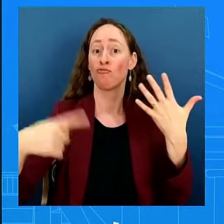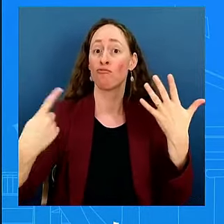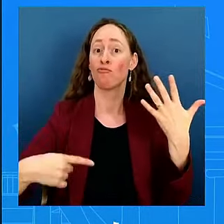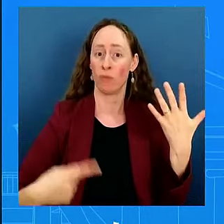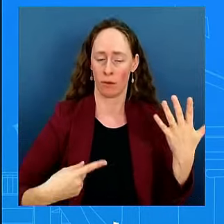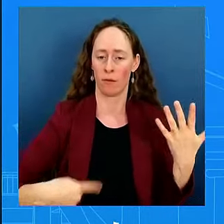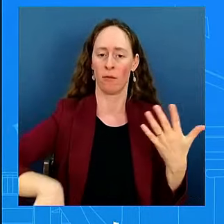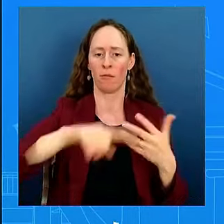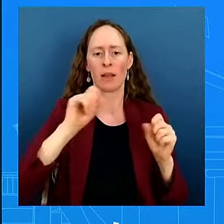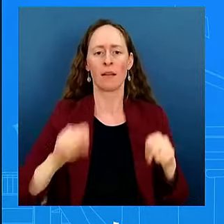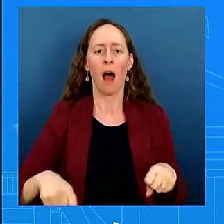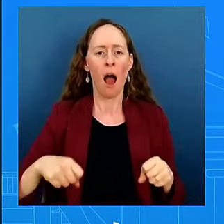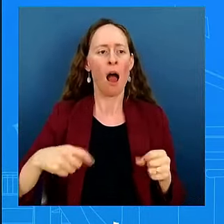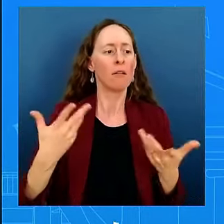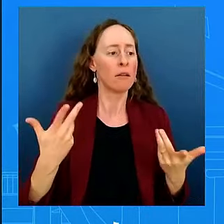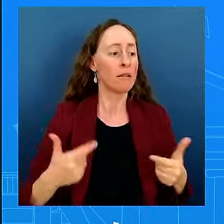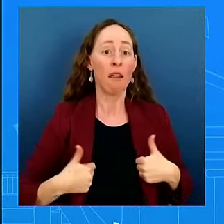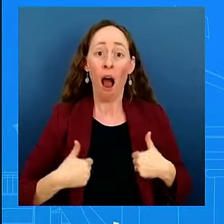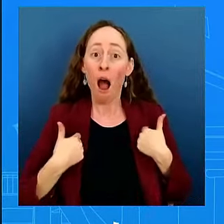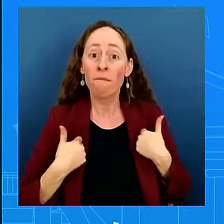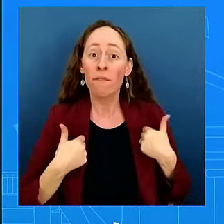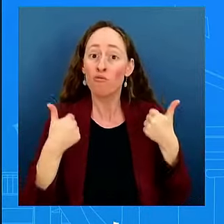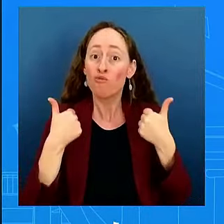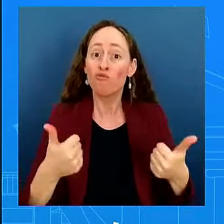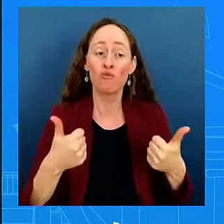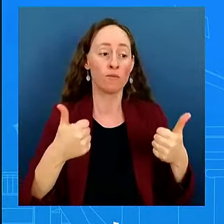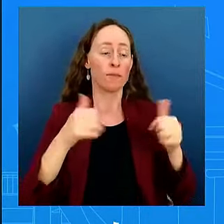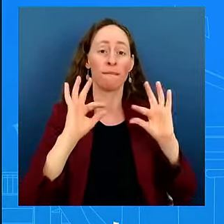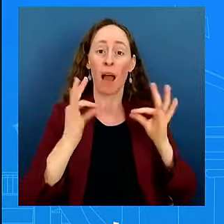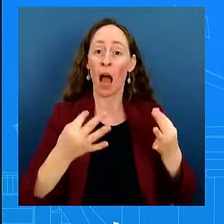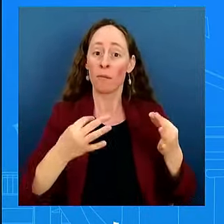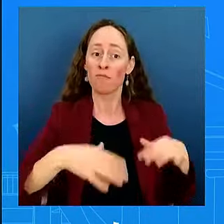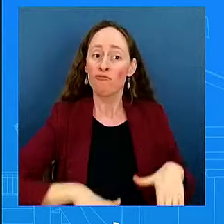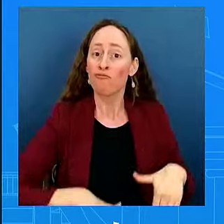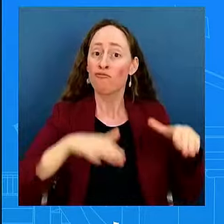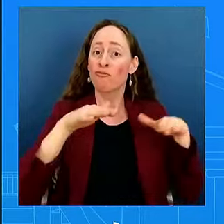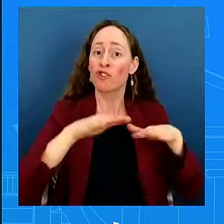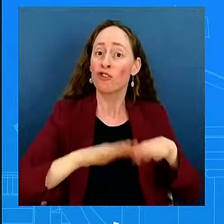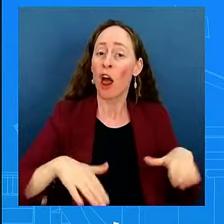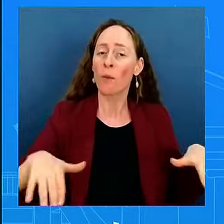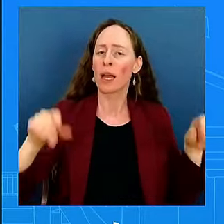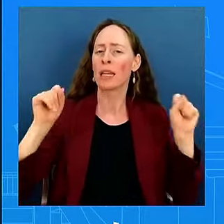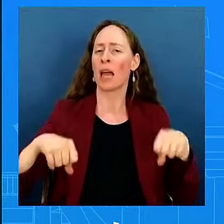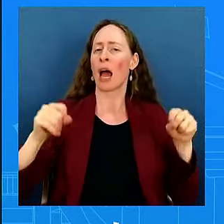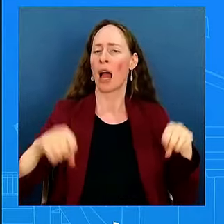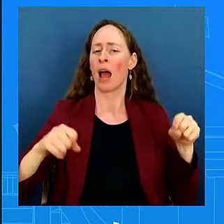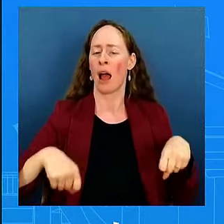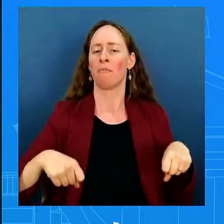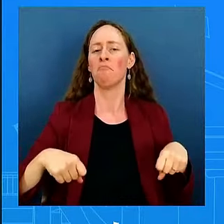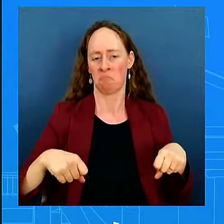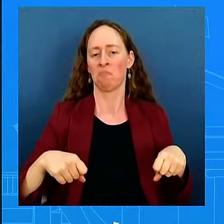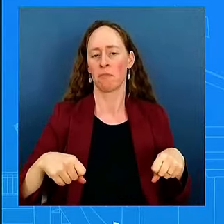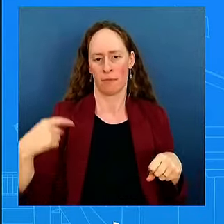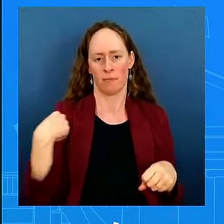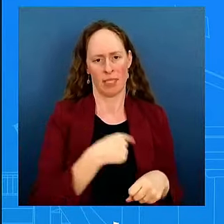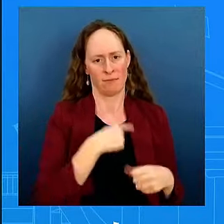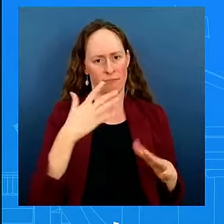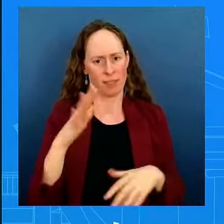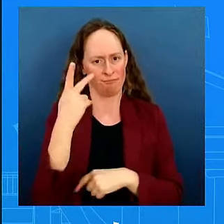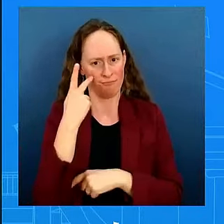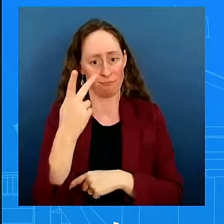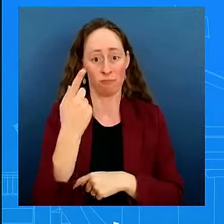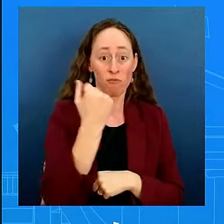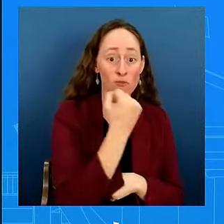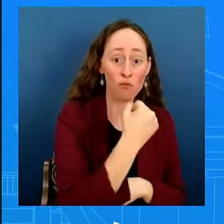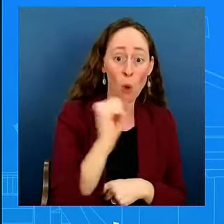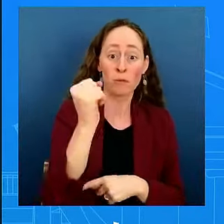wants to see. So, what we will encourage, this is what we've done before when we've seen these types of strikes, is we encourage for folks